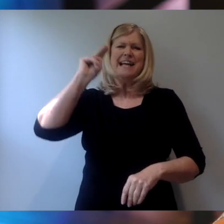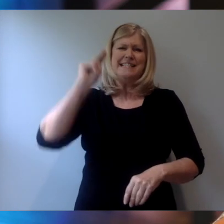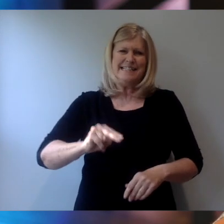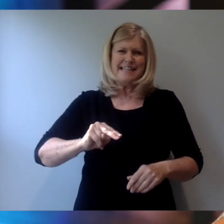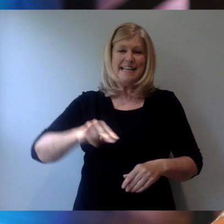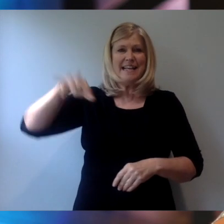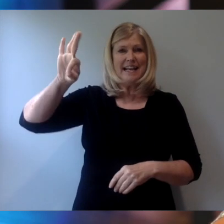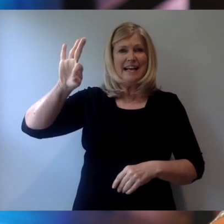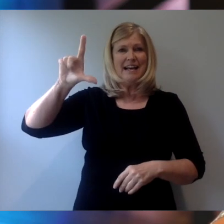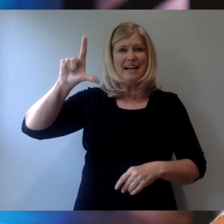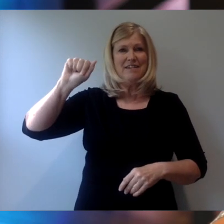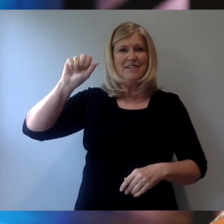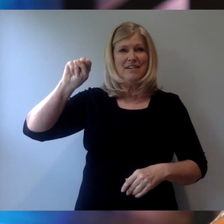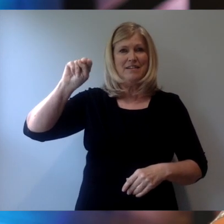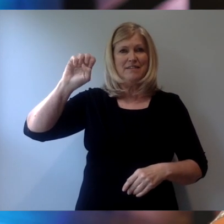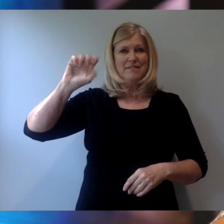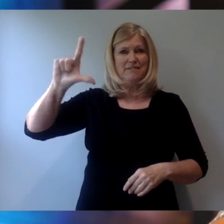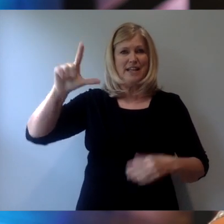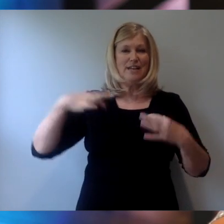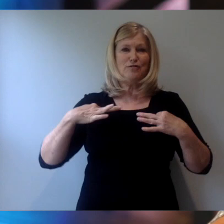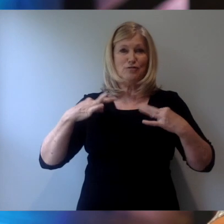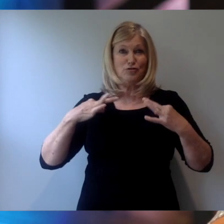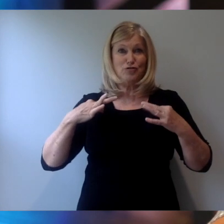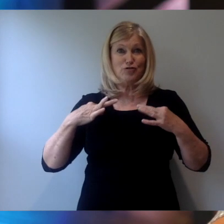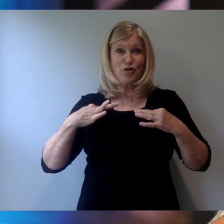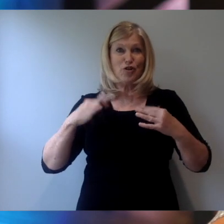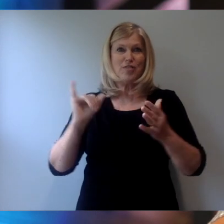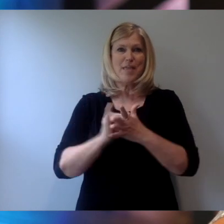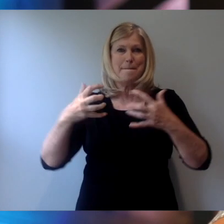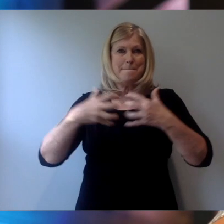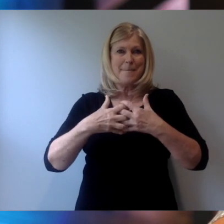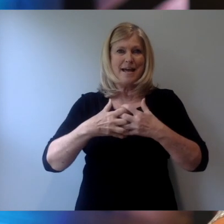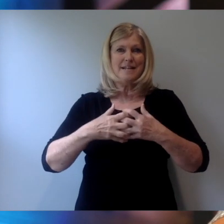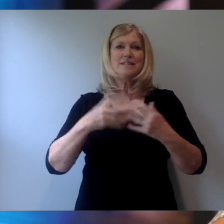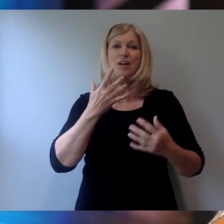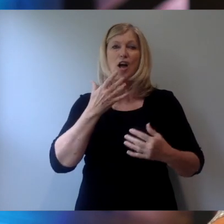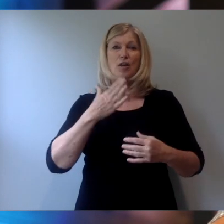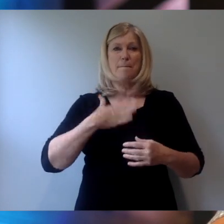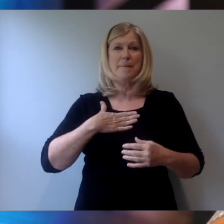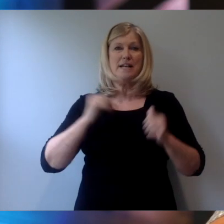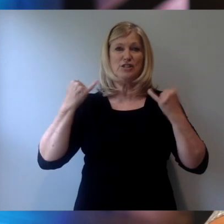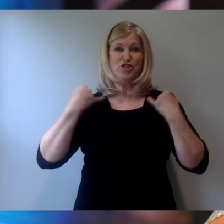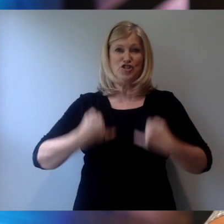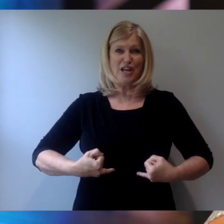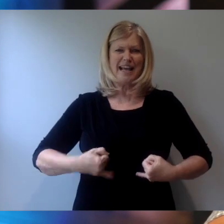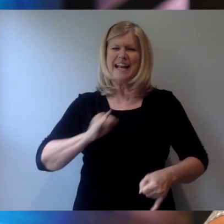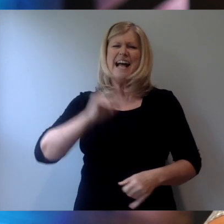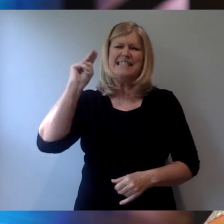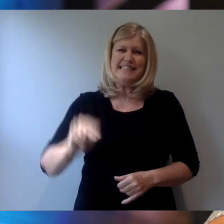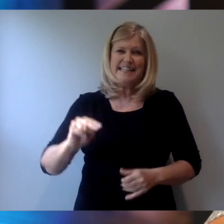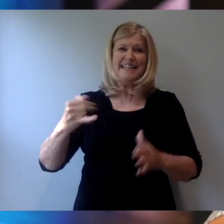that I wore to school, right? I needed it. Or an incredibly